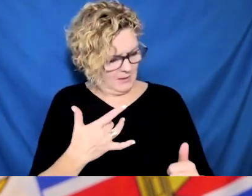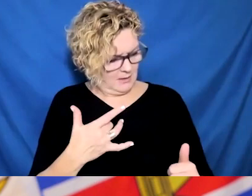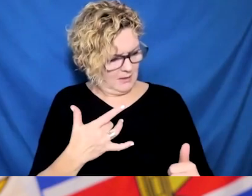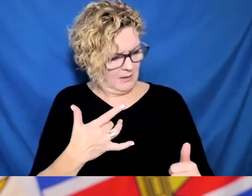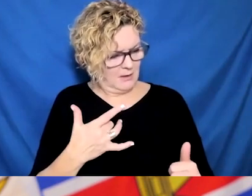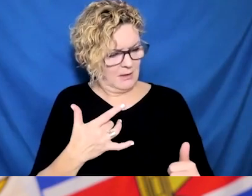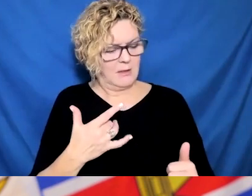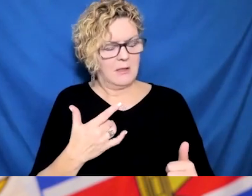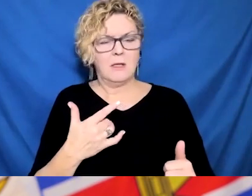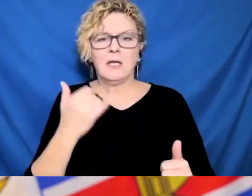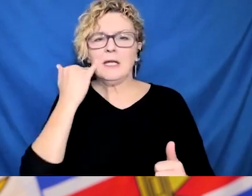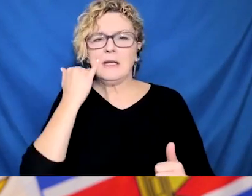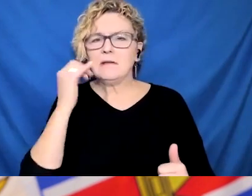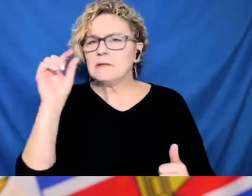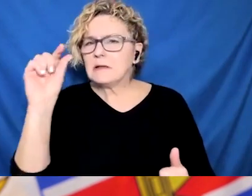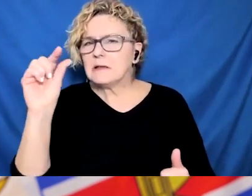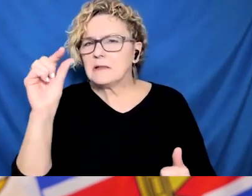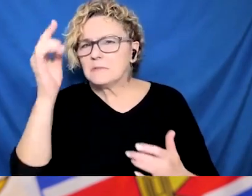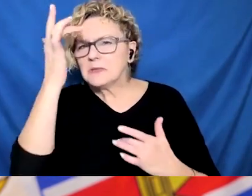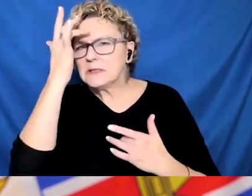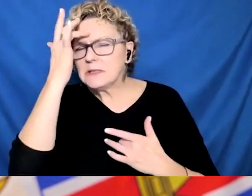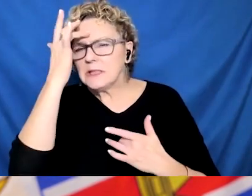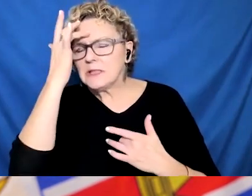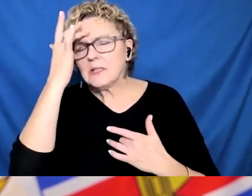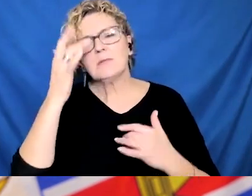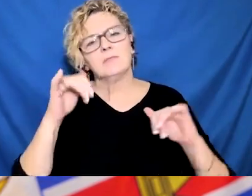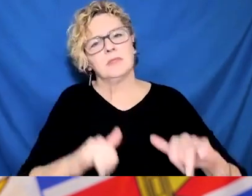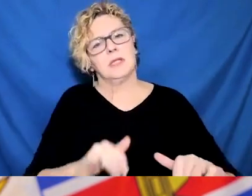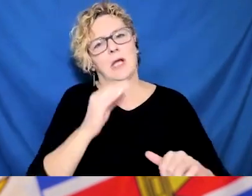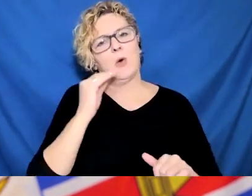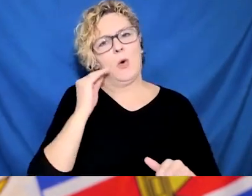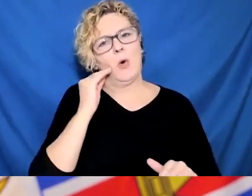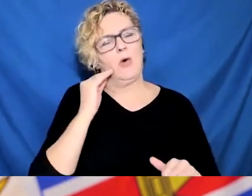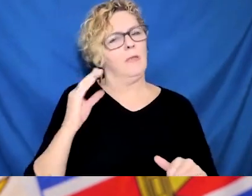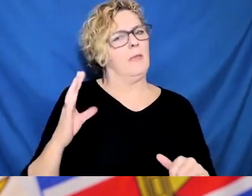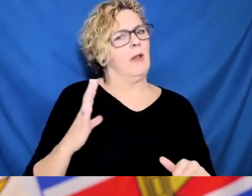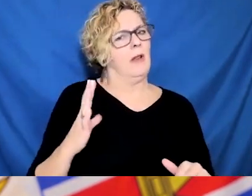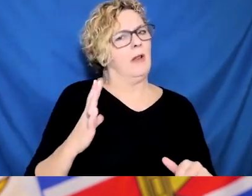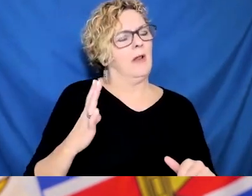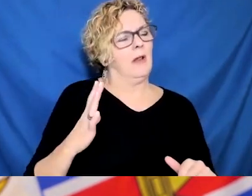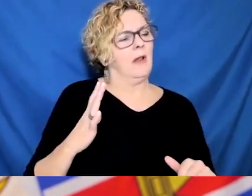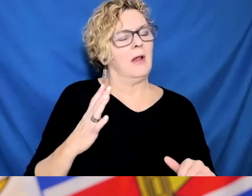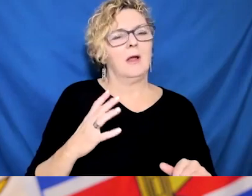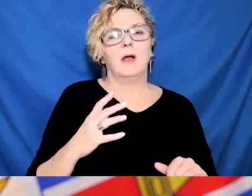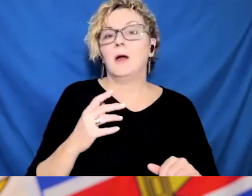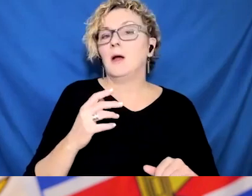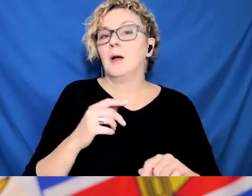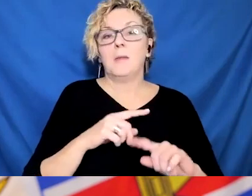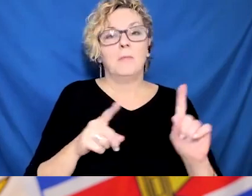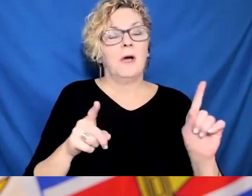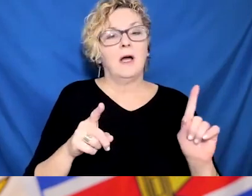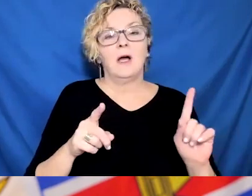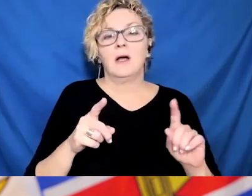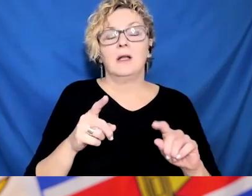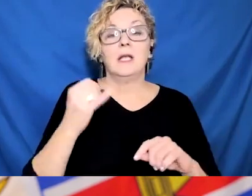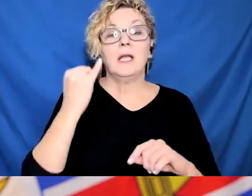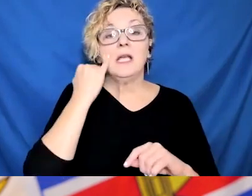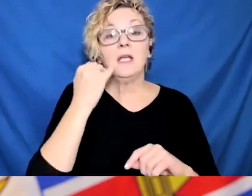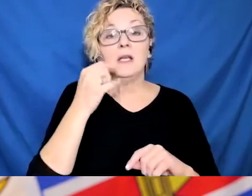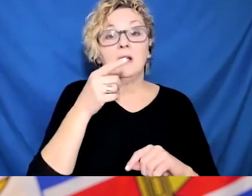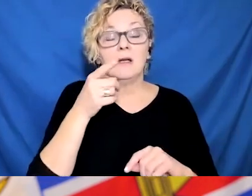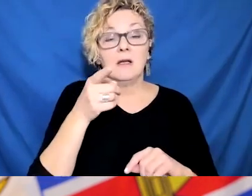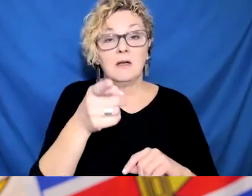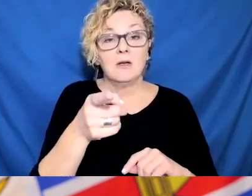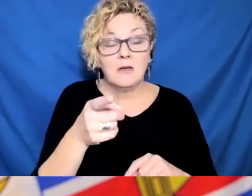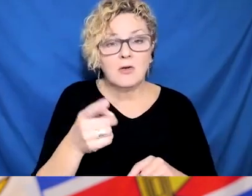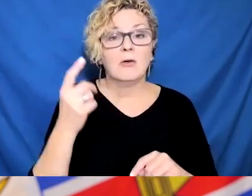test. Otherwise, continue to follow that path of staying home until you are feeling better. If the Symptom Checker advises